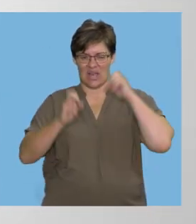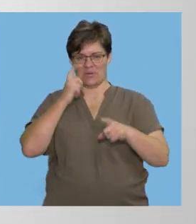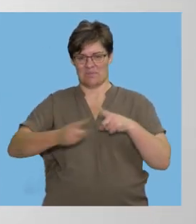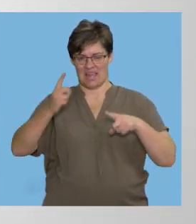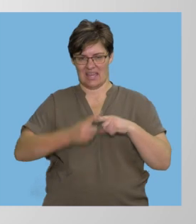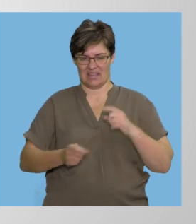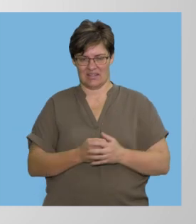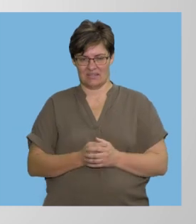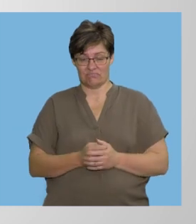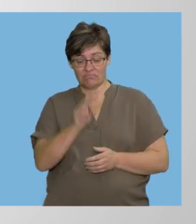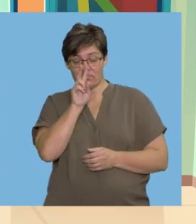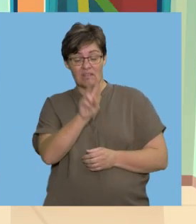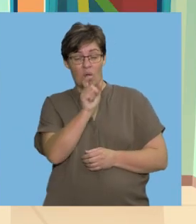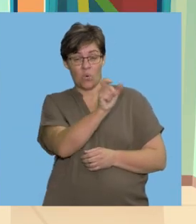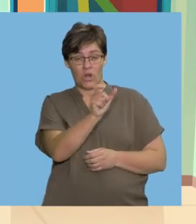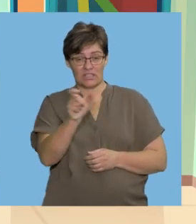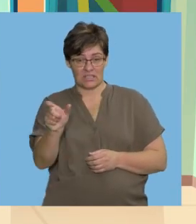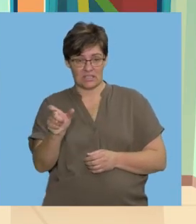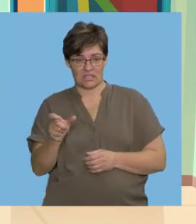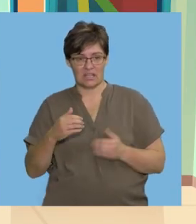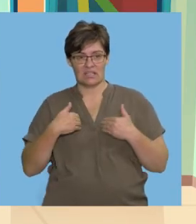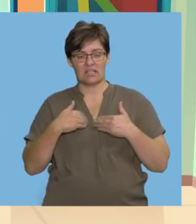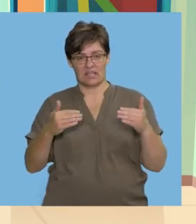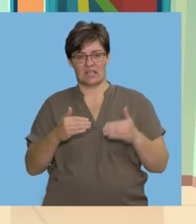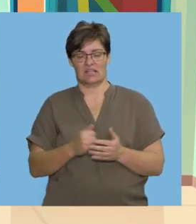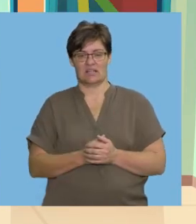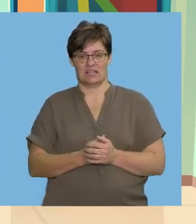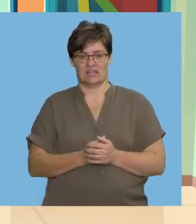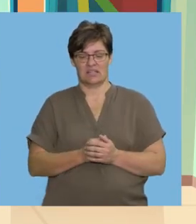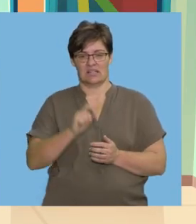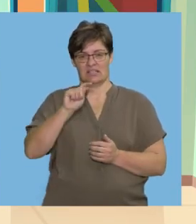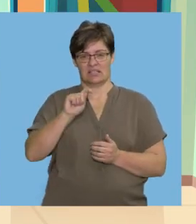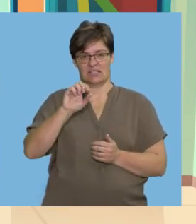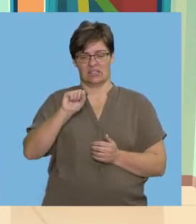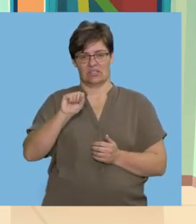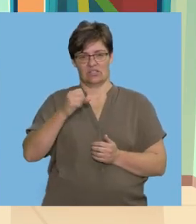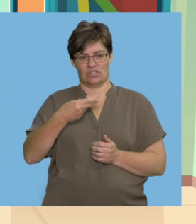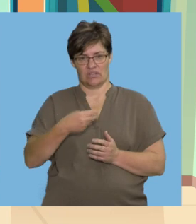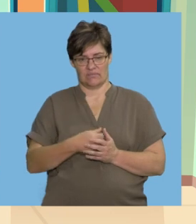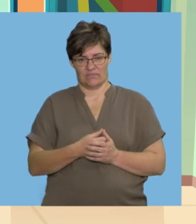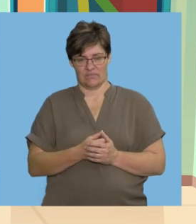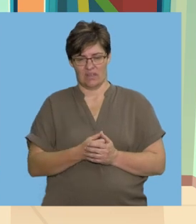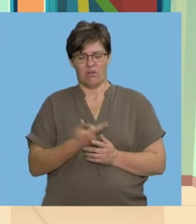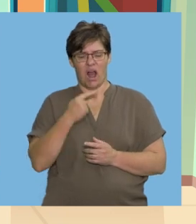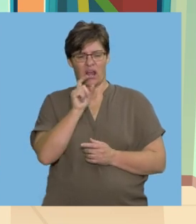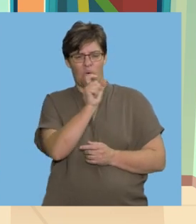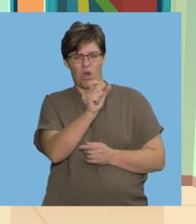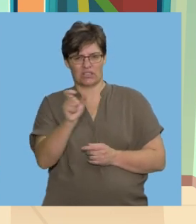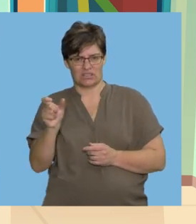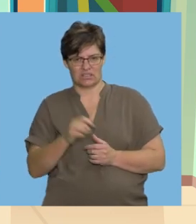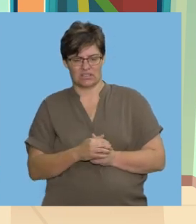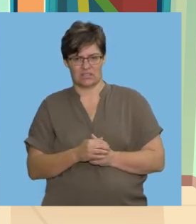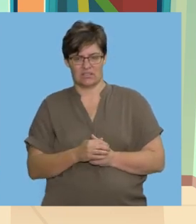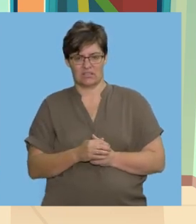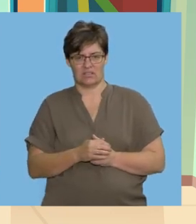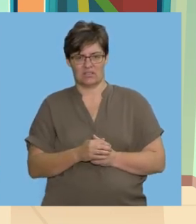Sound play Listen for the word That begins with the ch sound You will hear four words